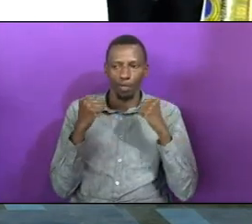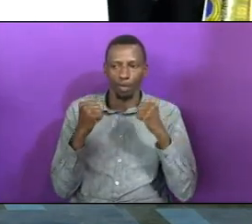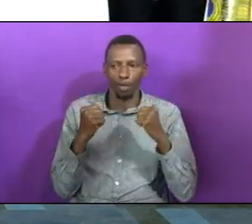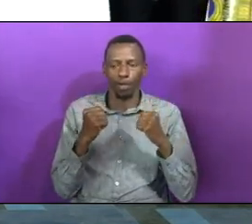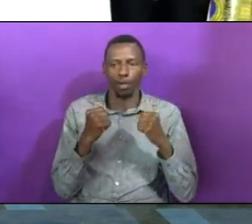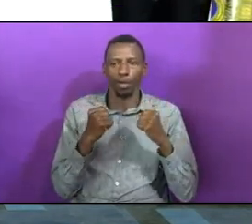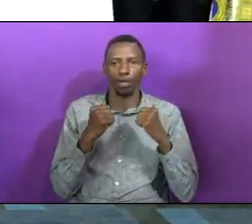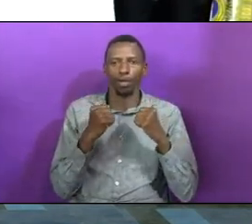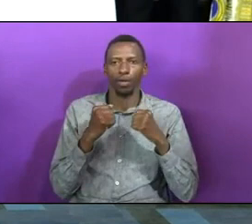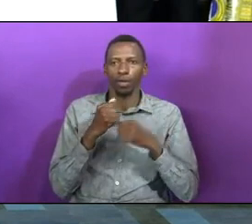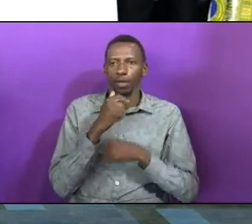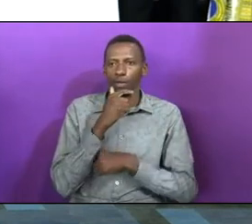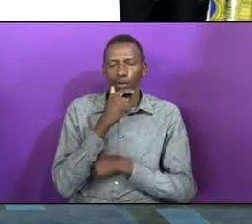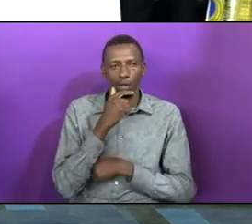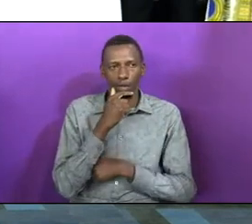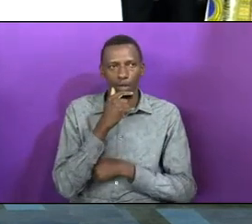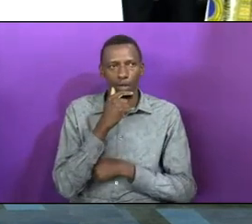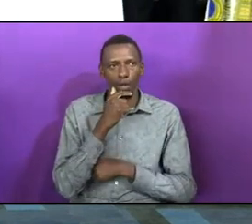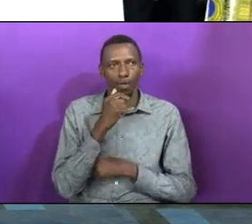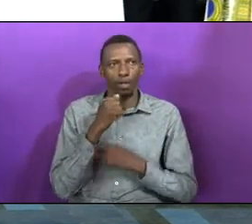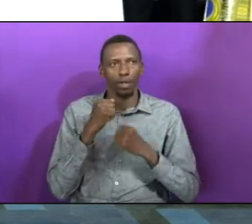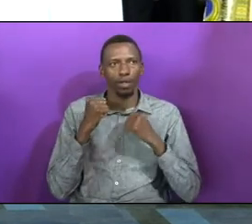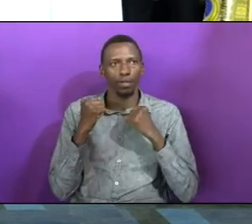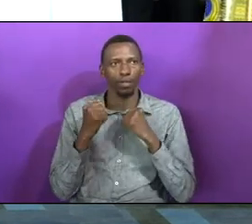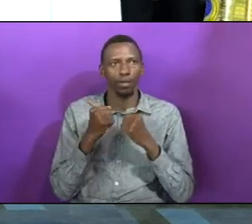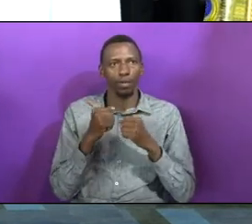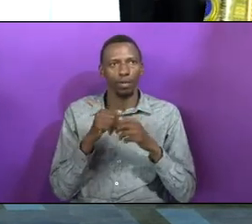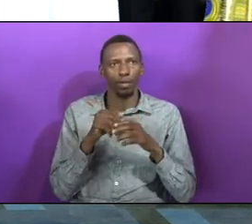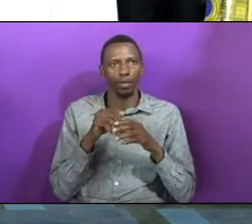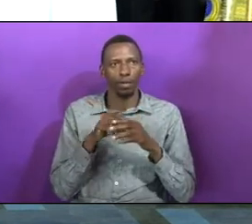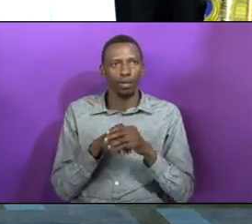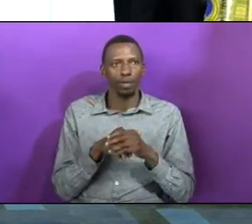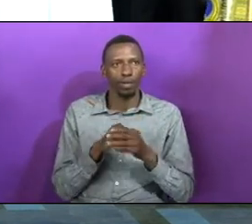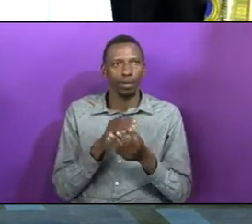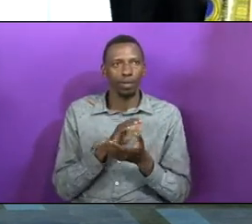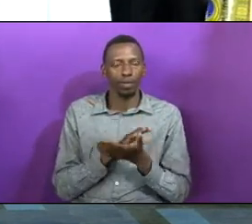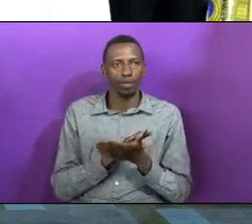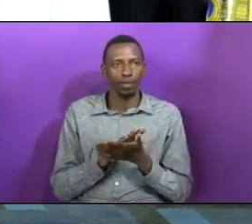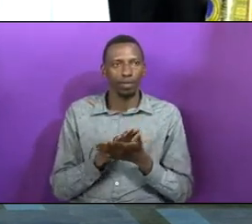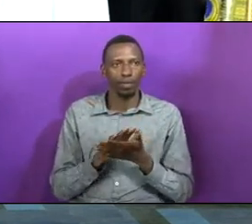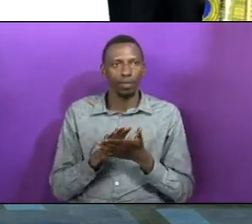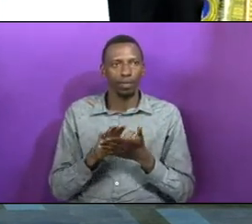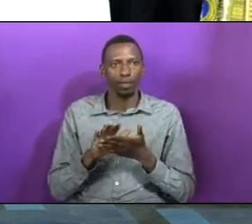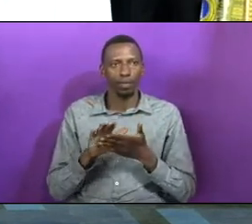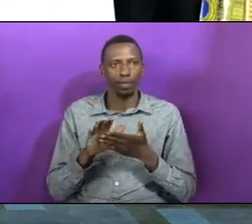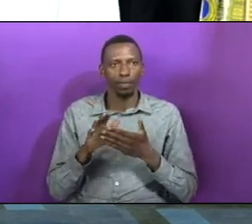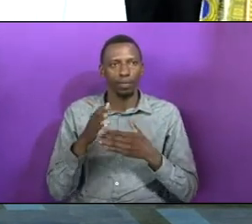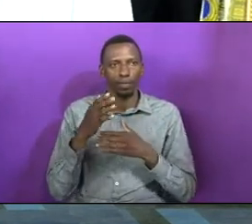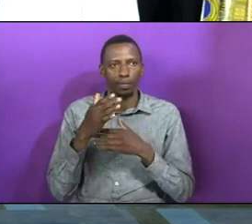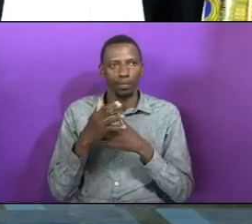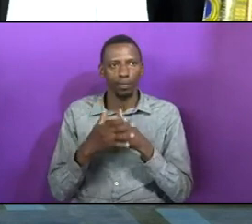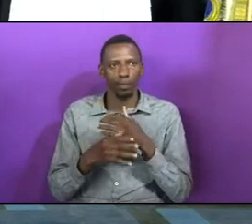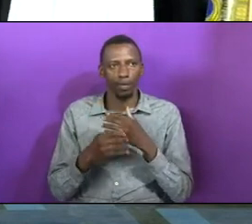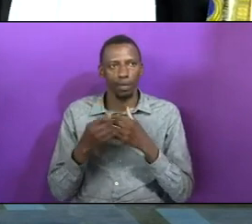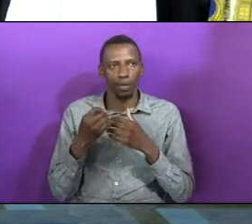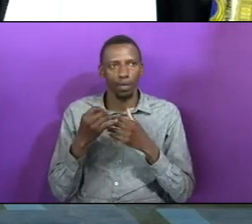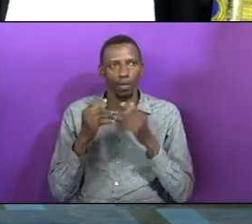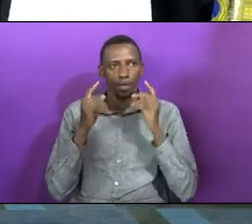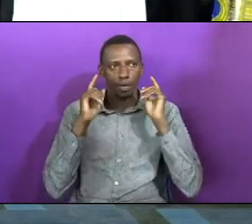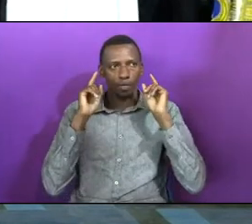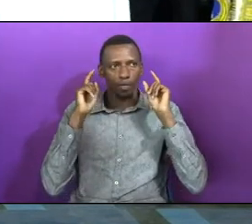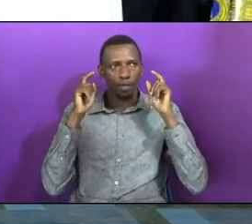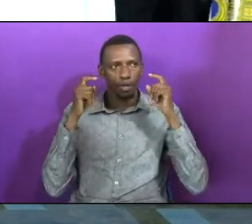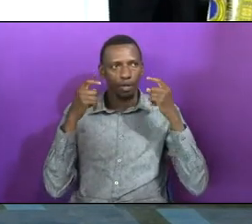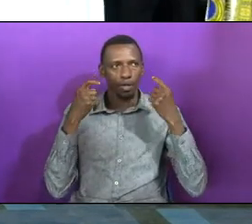one down-walking power in the precious blood